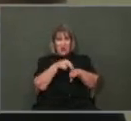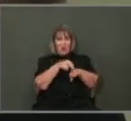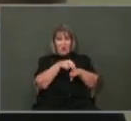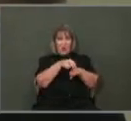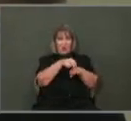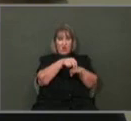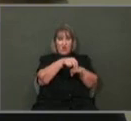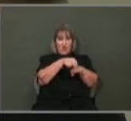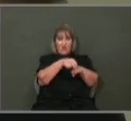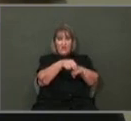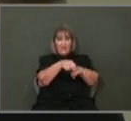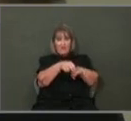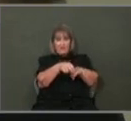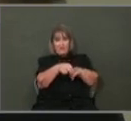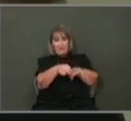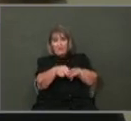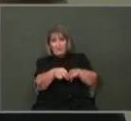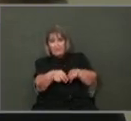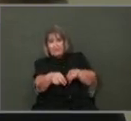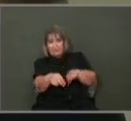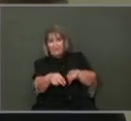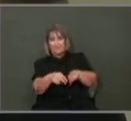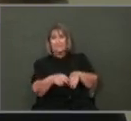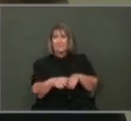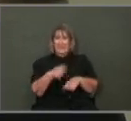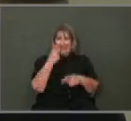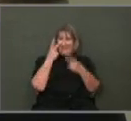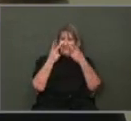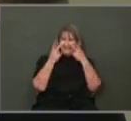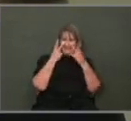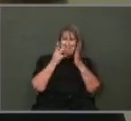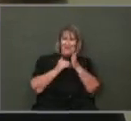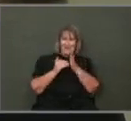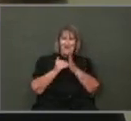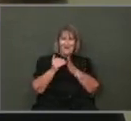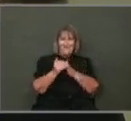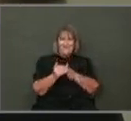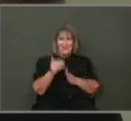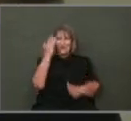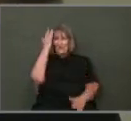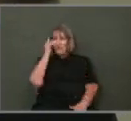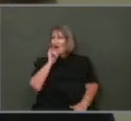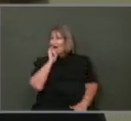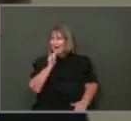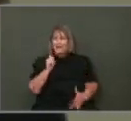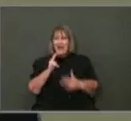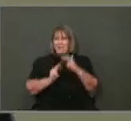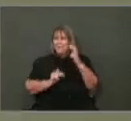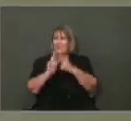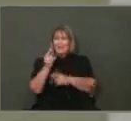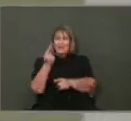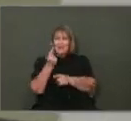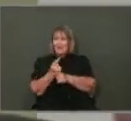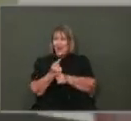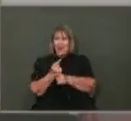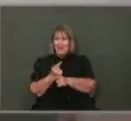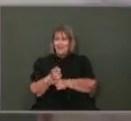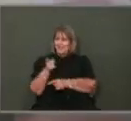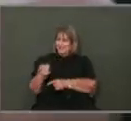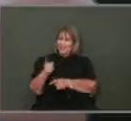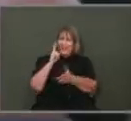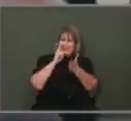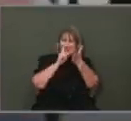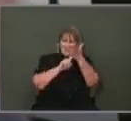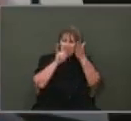and then all of a sudden I start going towards the street. And I've seen a lot of that. So, why don't we build it right in the first time? You have inspectors